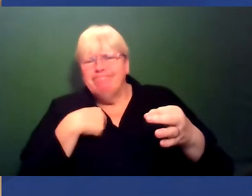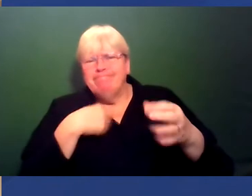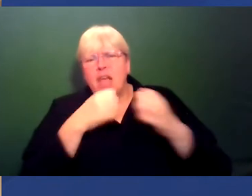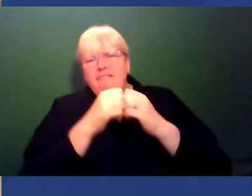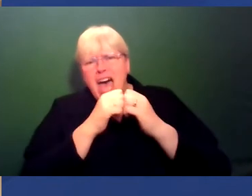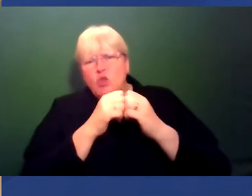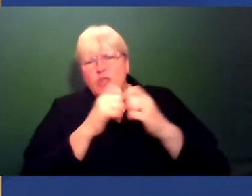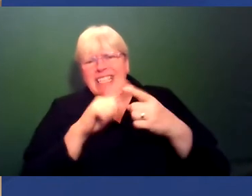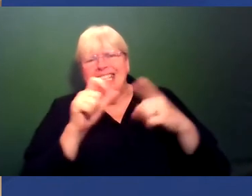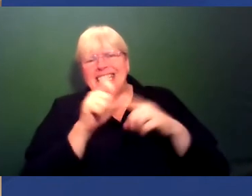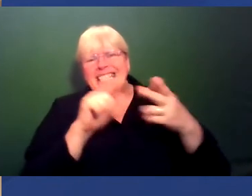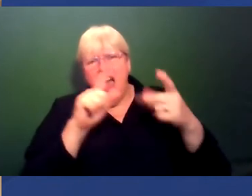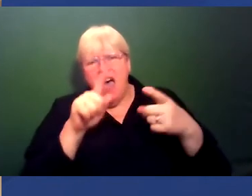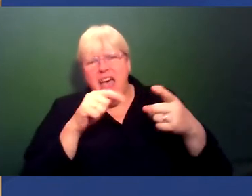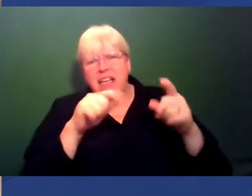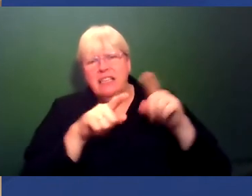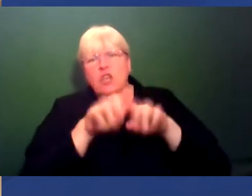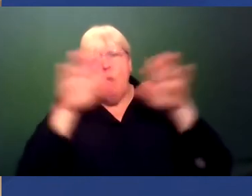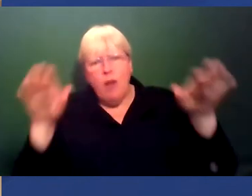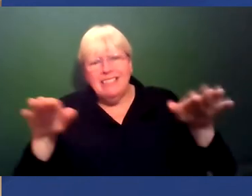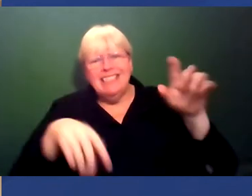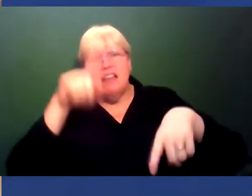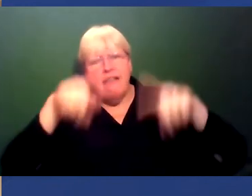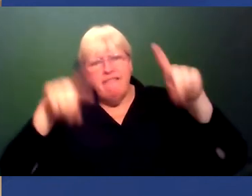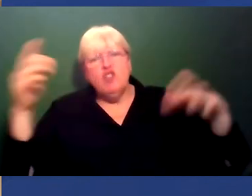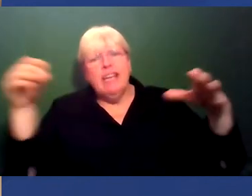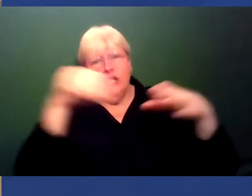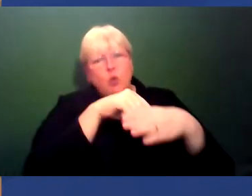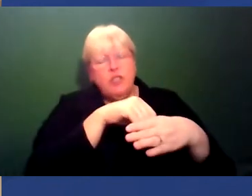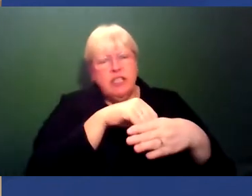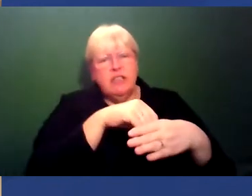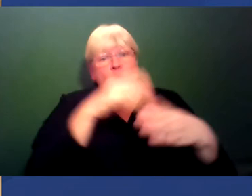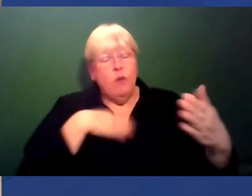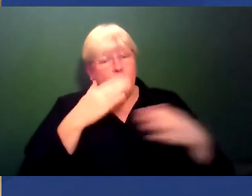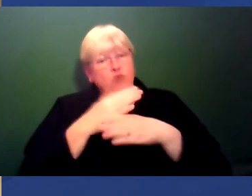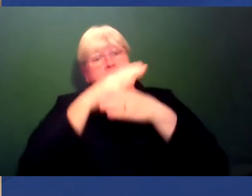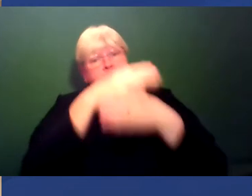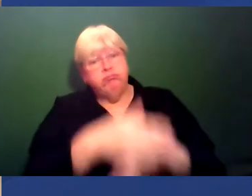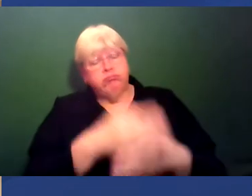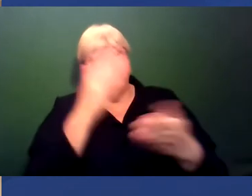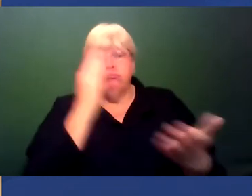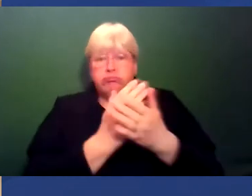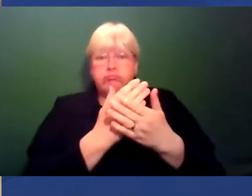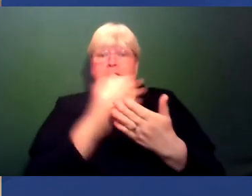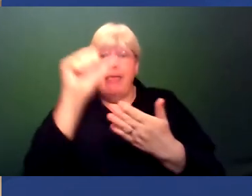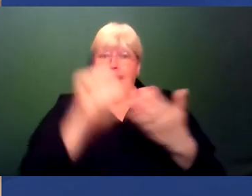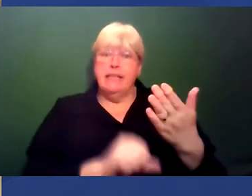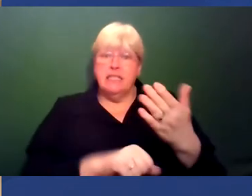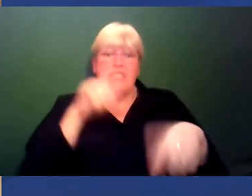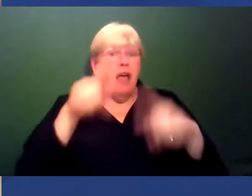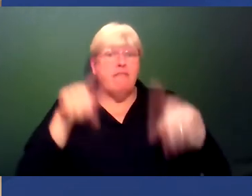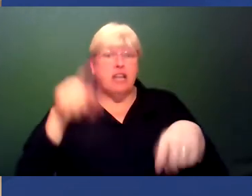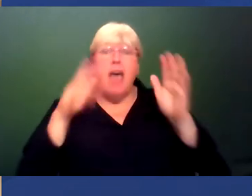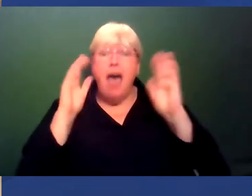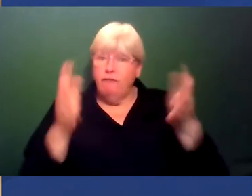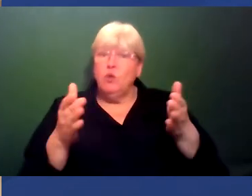EDI, Equality, Diverse and Inclusion. We want you to work really hard on getting us a very diverse candidate list. And we don't care if that takes